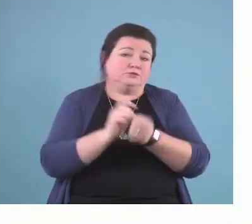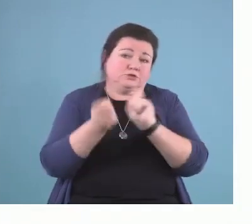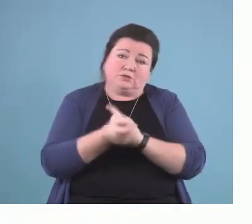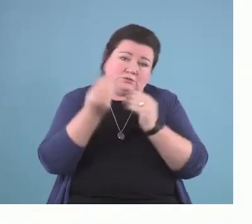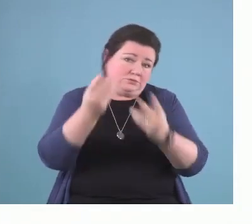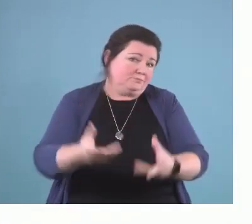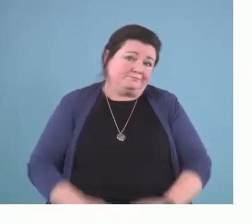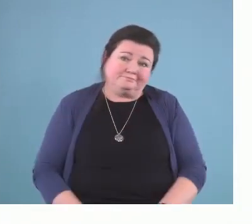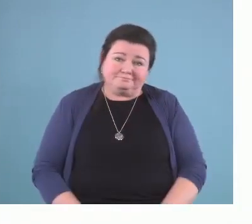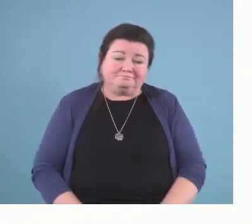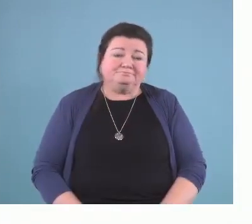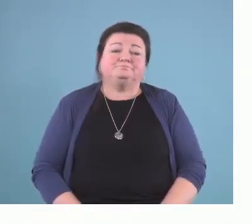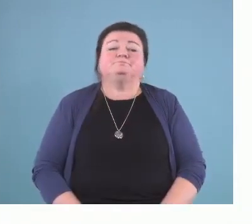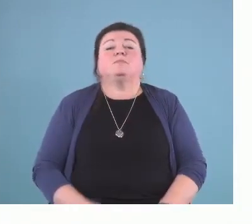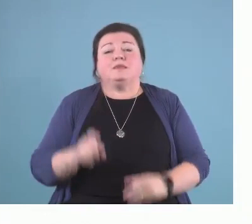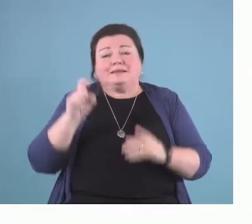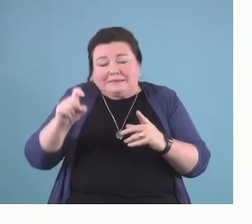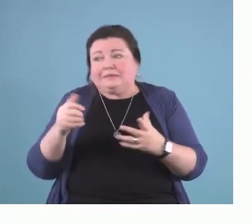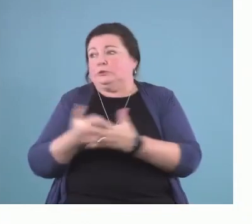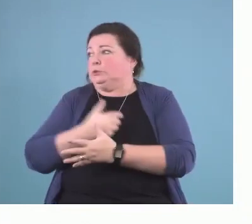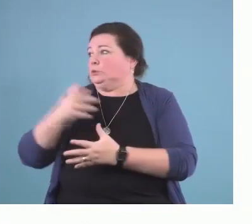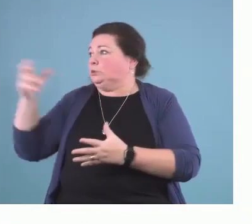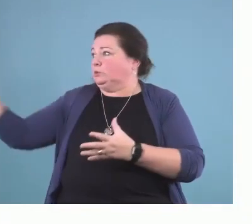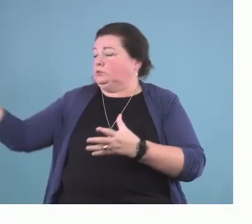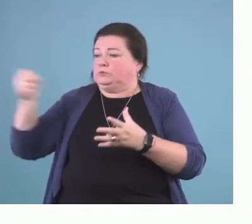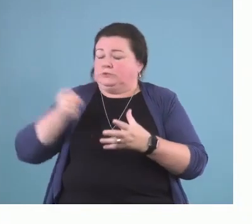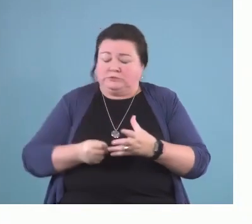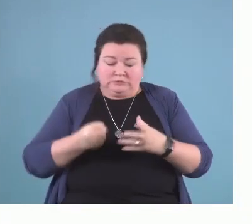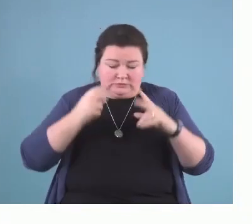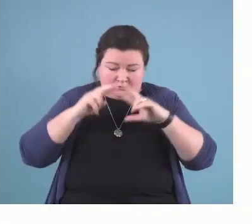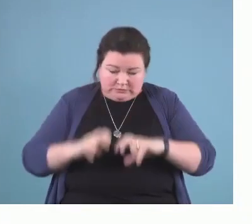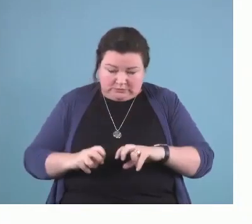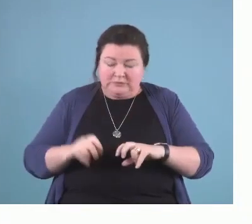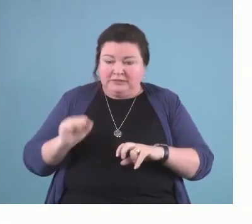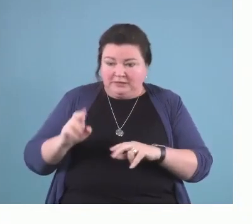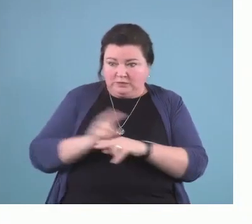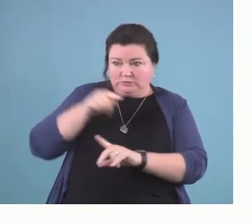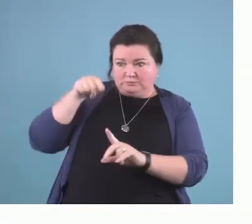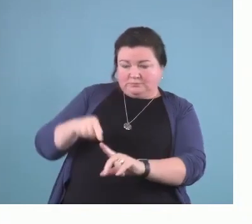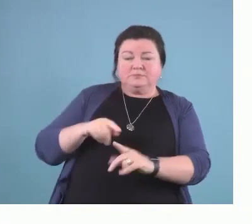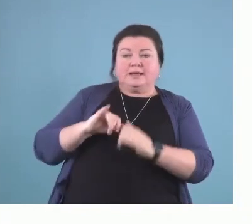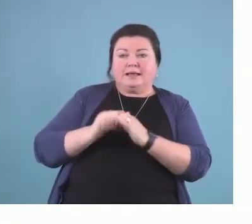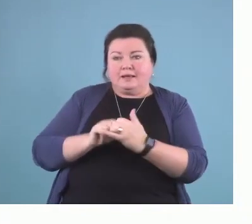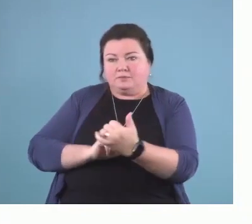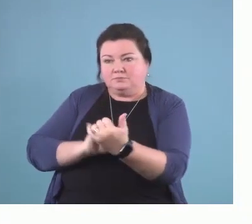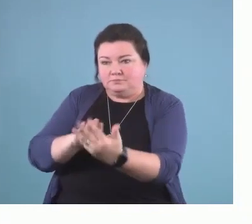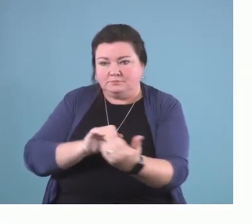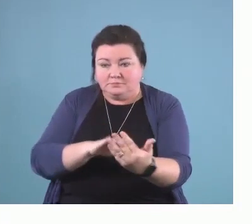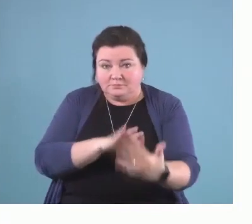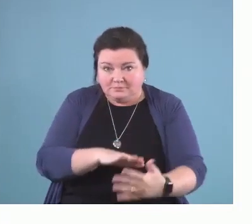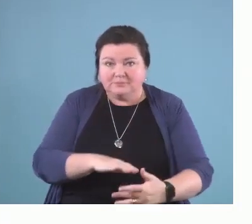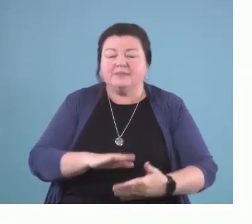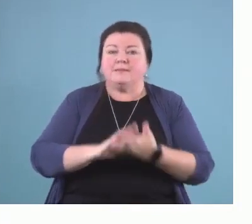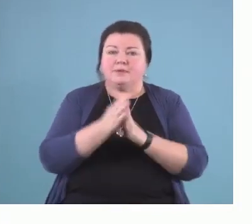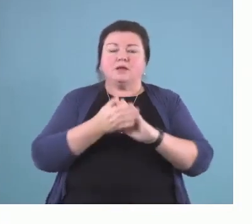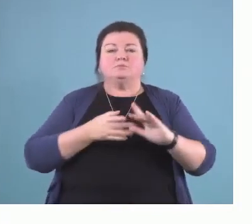So, we need to try and adopt some of these new approaches to practice, so that we can be what we need to be for